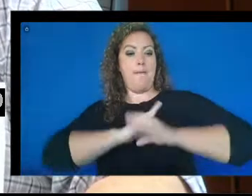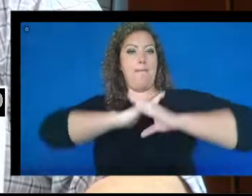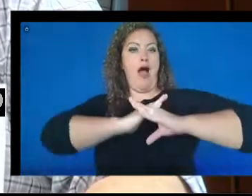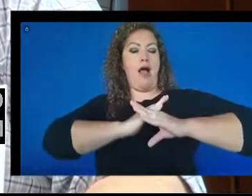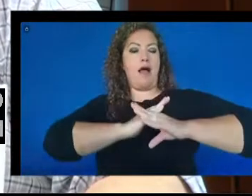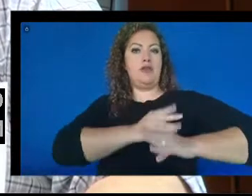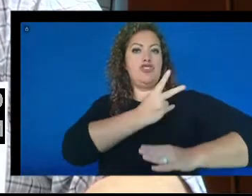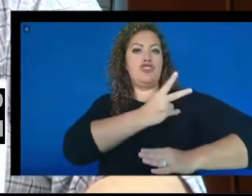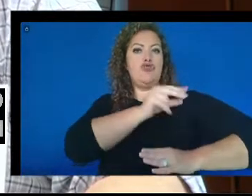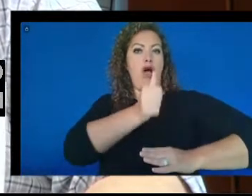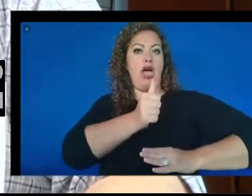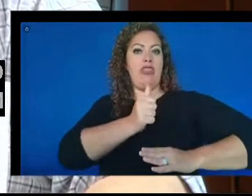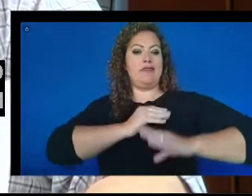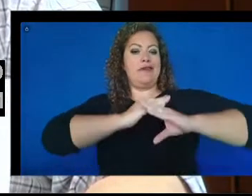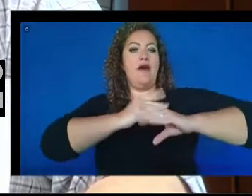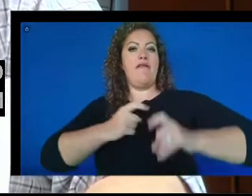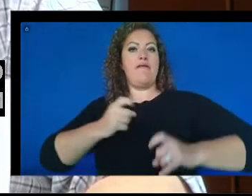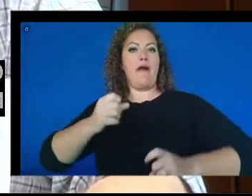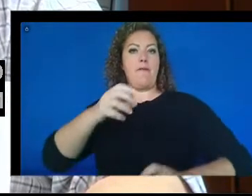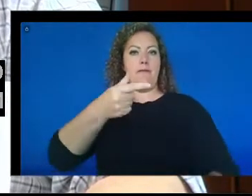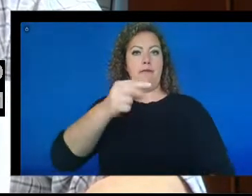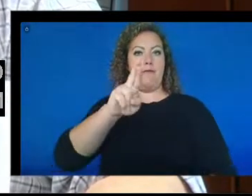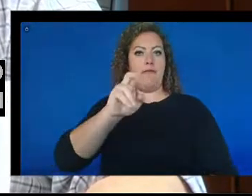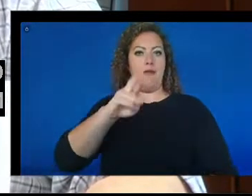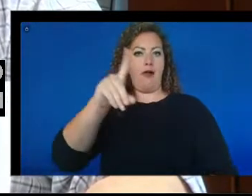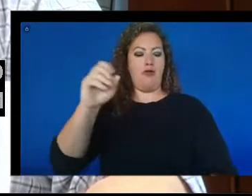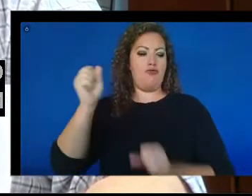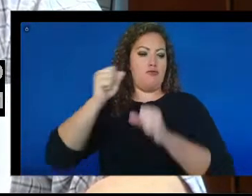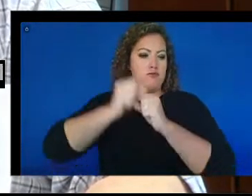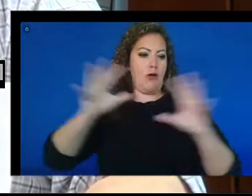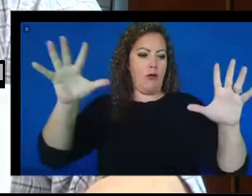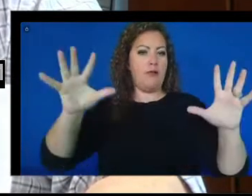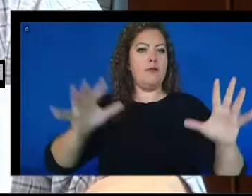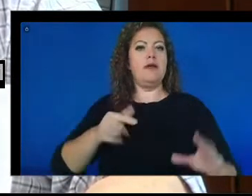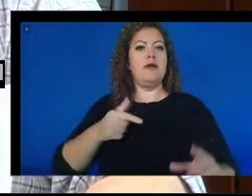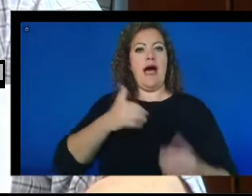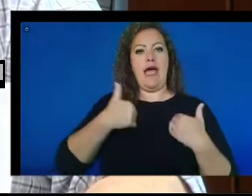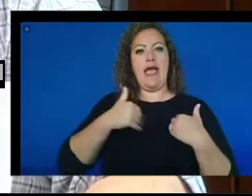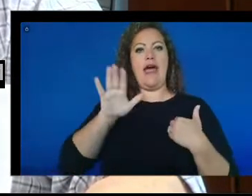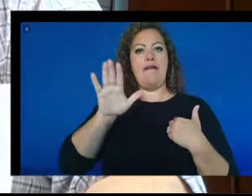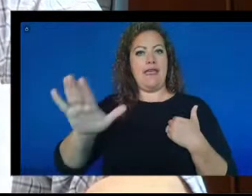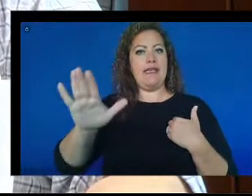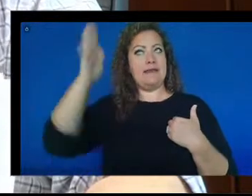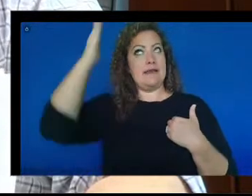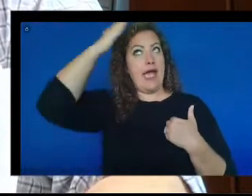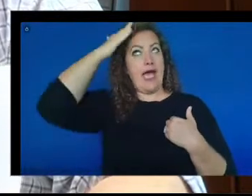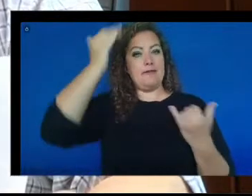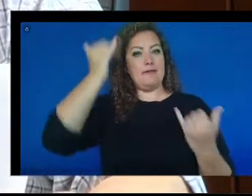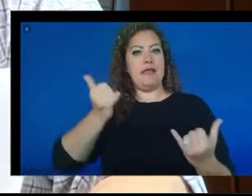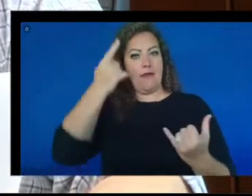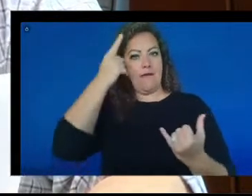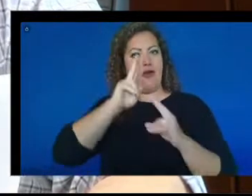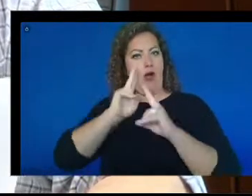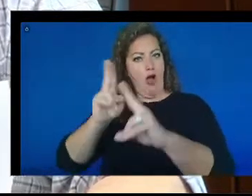absorbing the blast and dying instantly. I am wearing his baseball cap today in his honor.